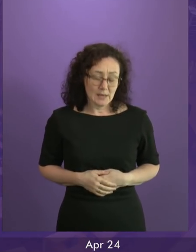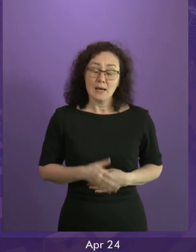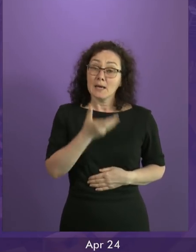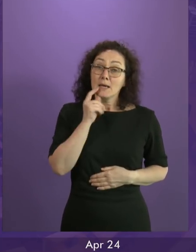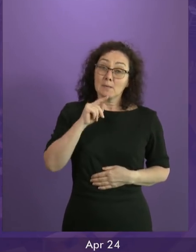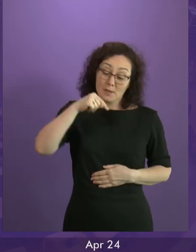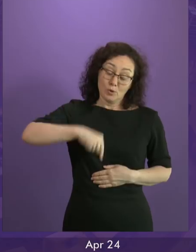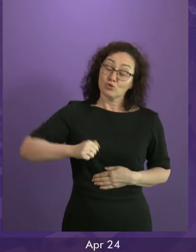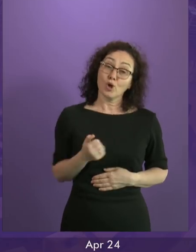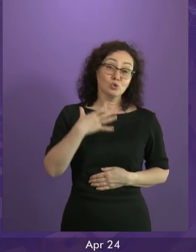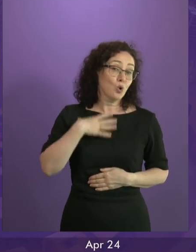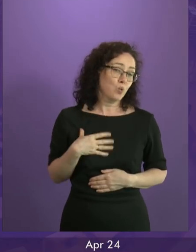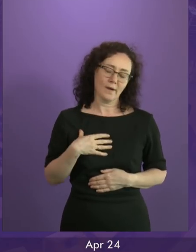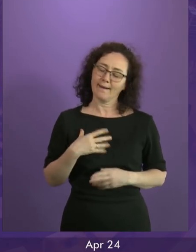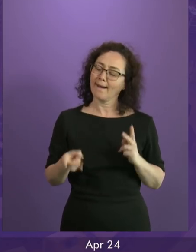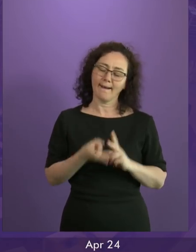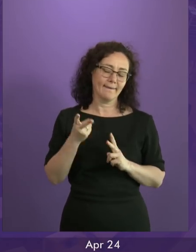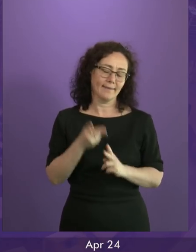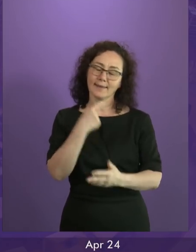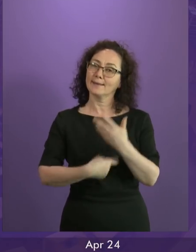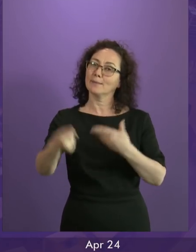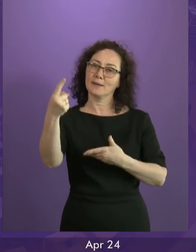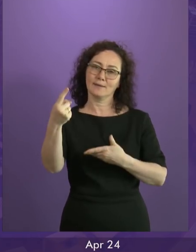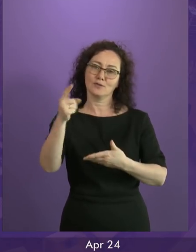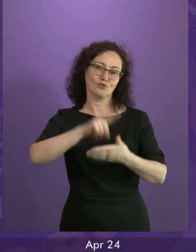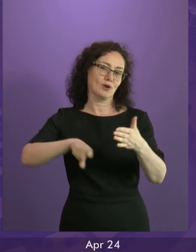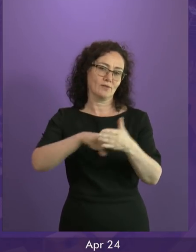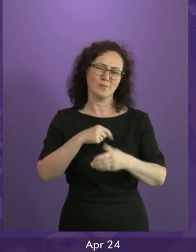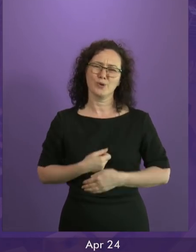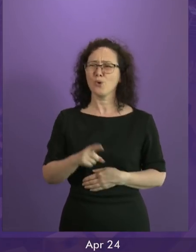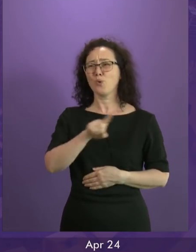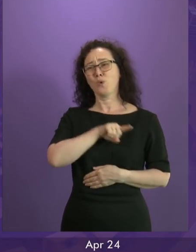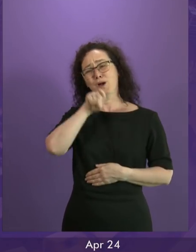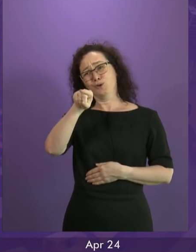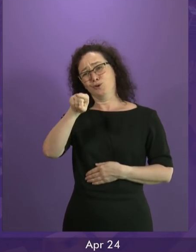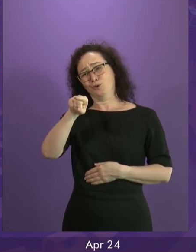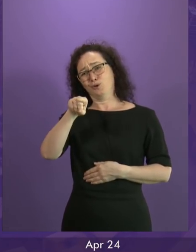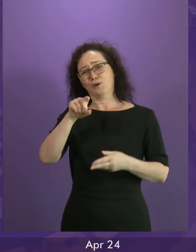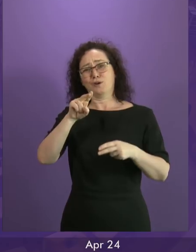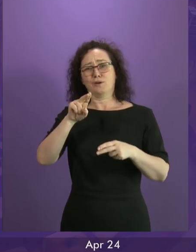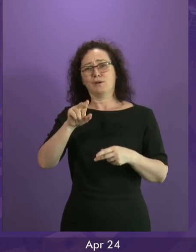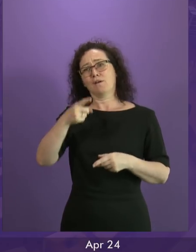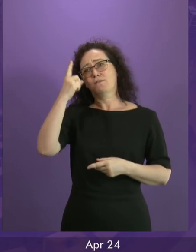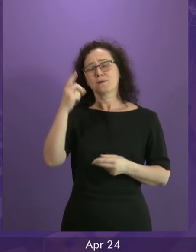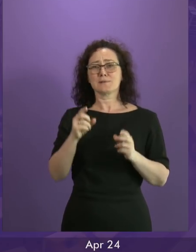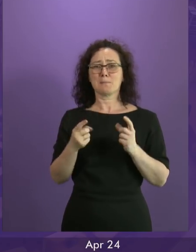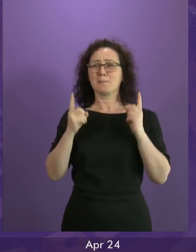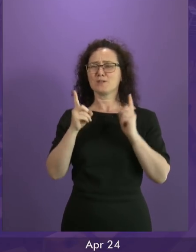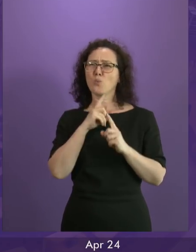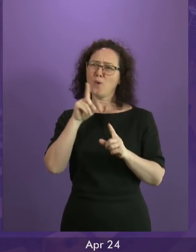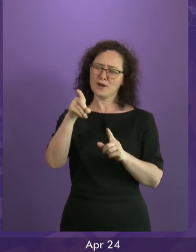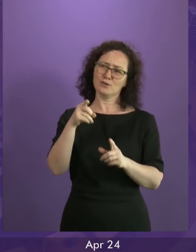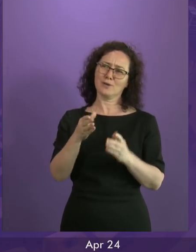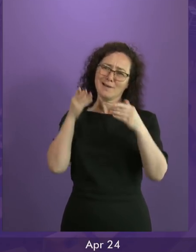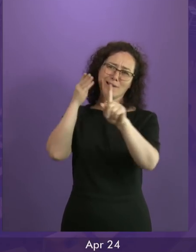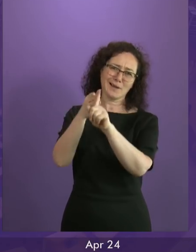so why is the First Minister making the pursuit of independence a number one priority when